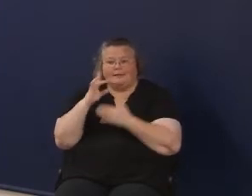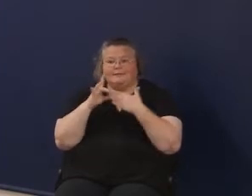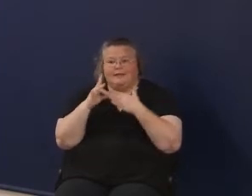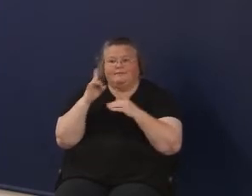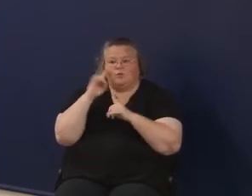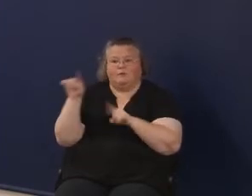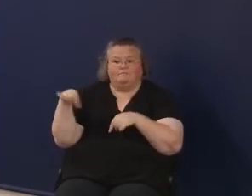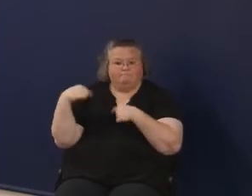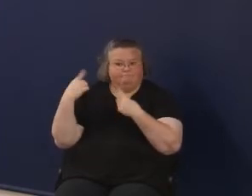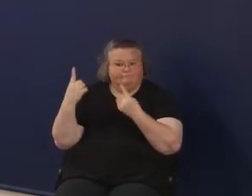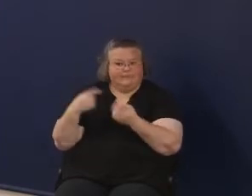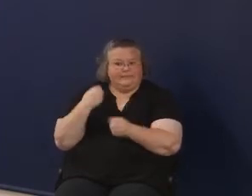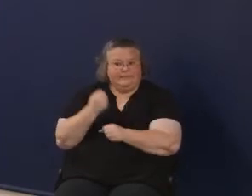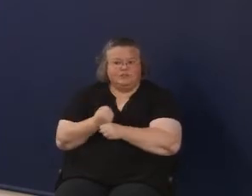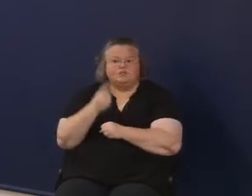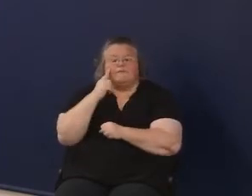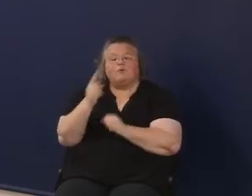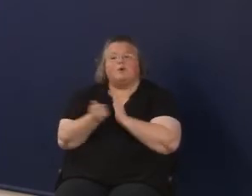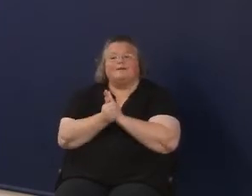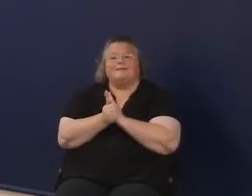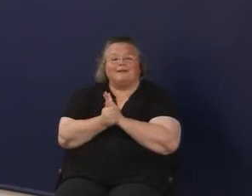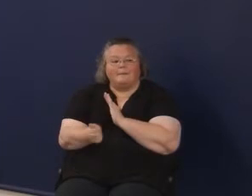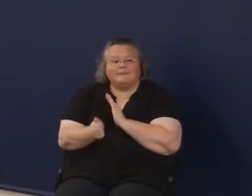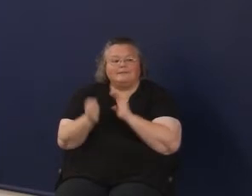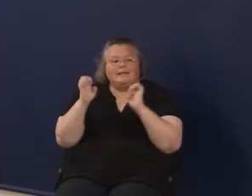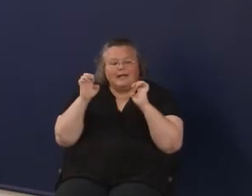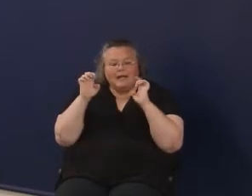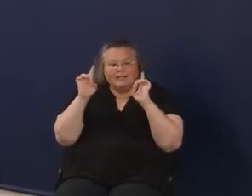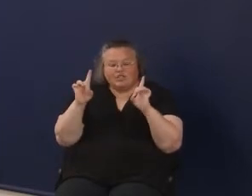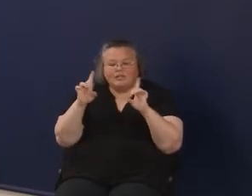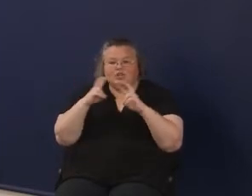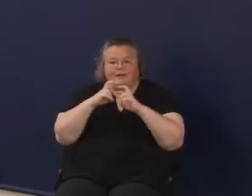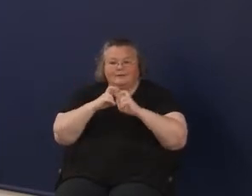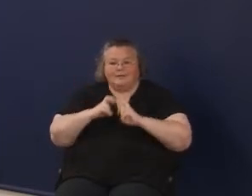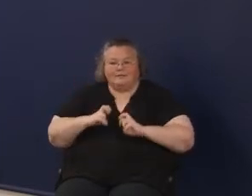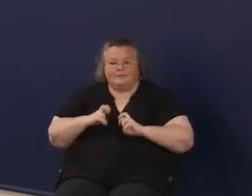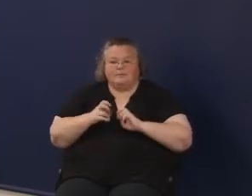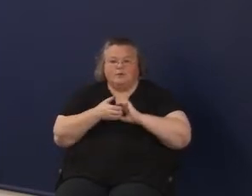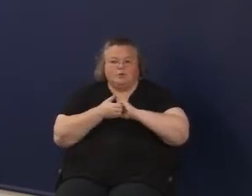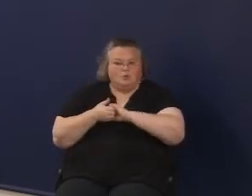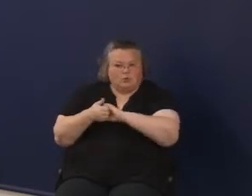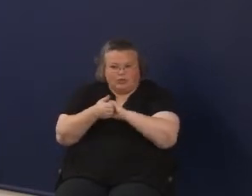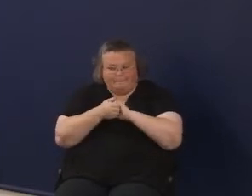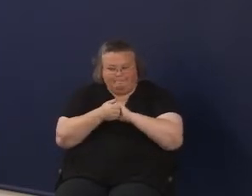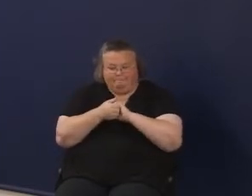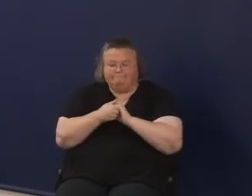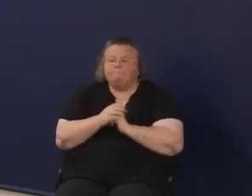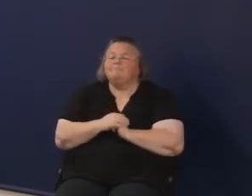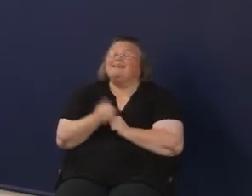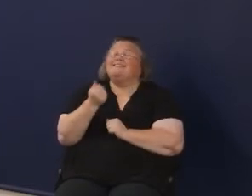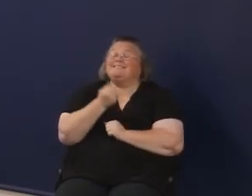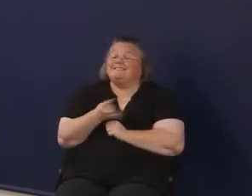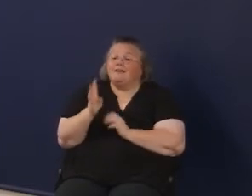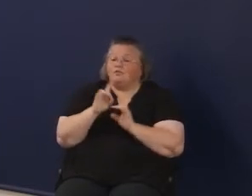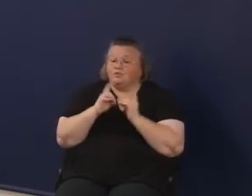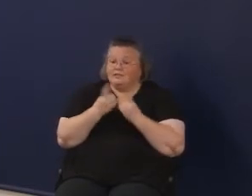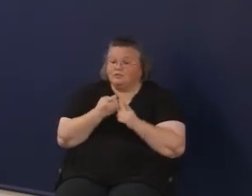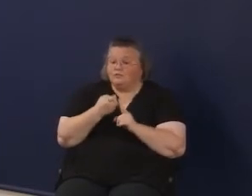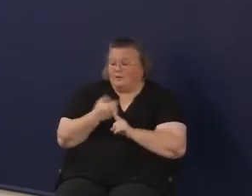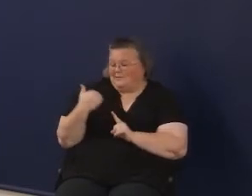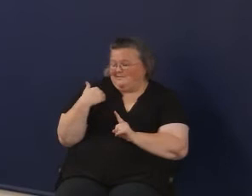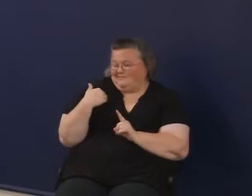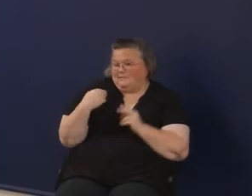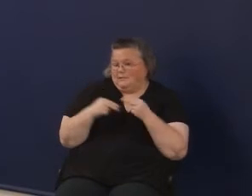years in the competency education and assessment consortium. So several of the districts from that previous slide